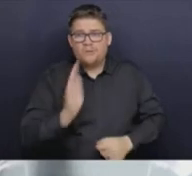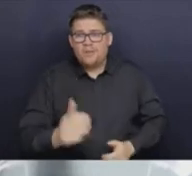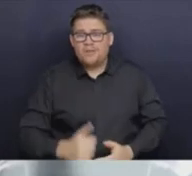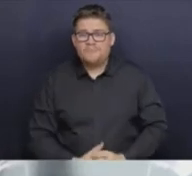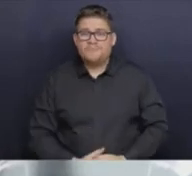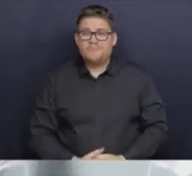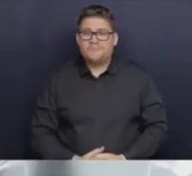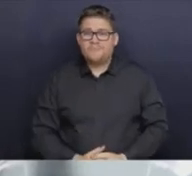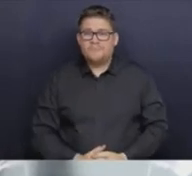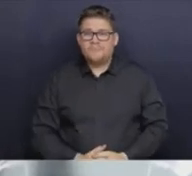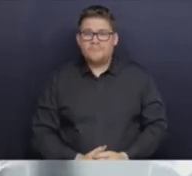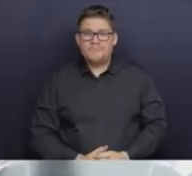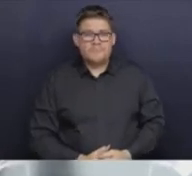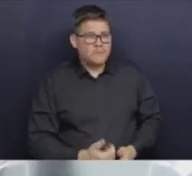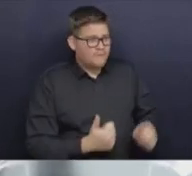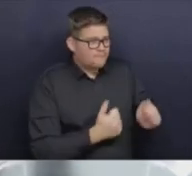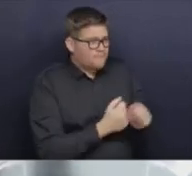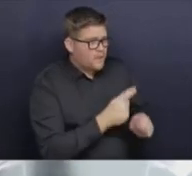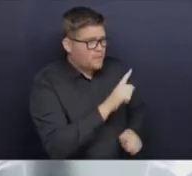-up?